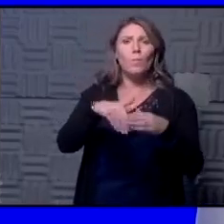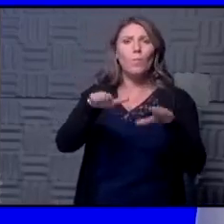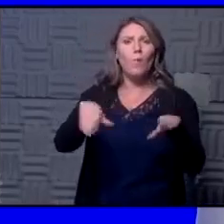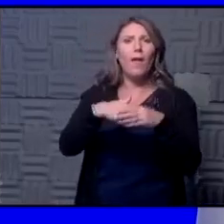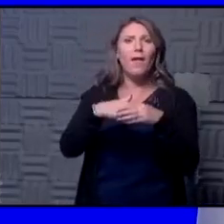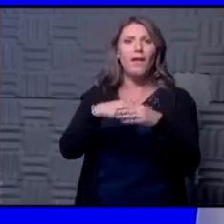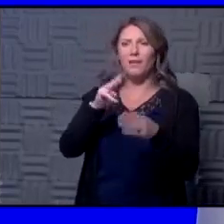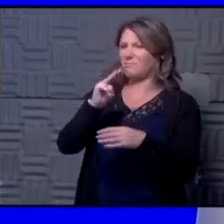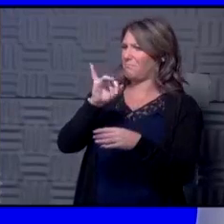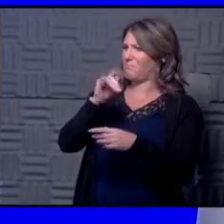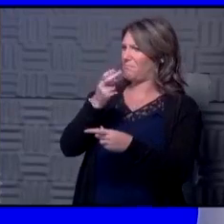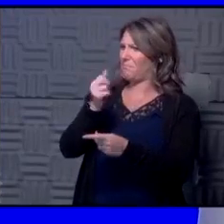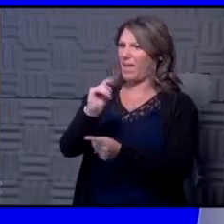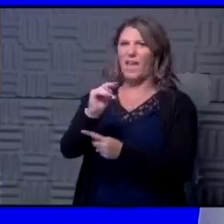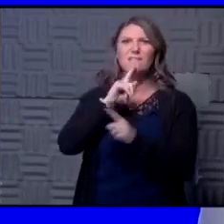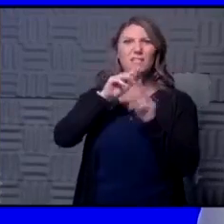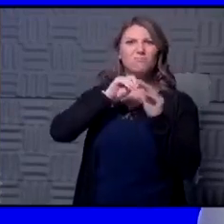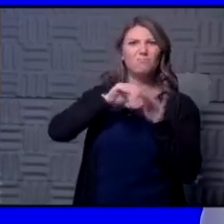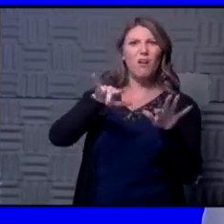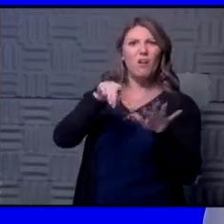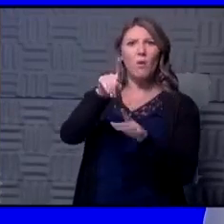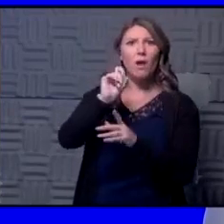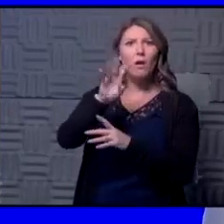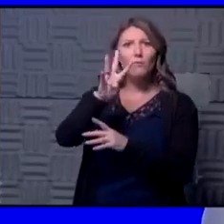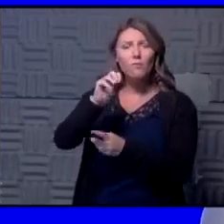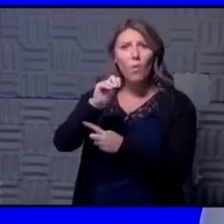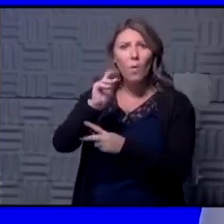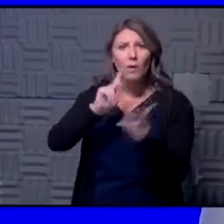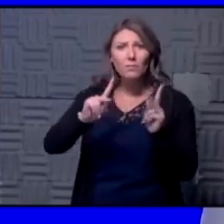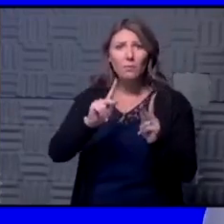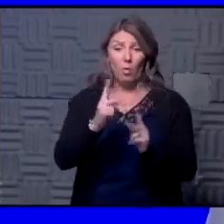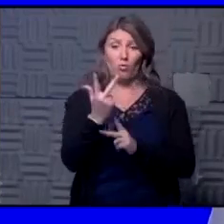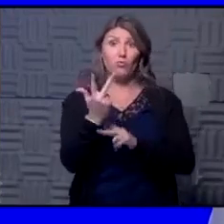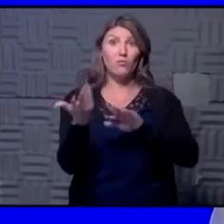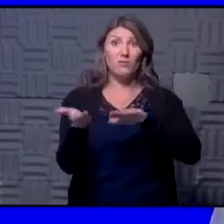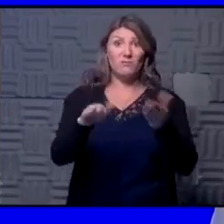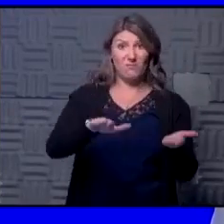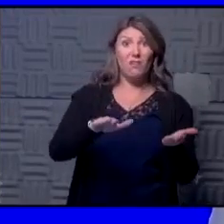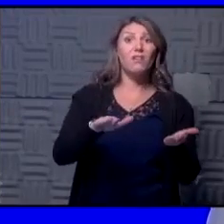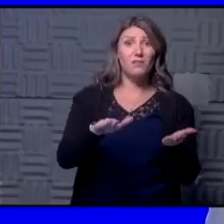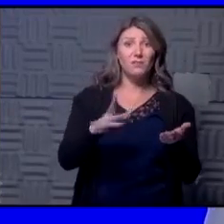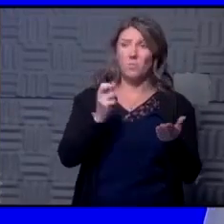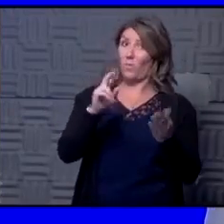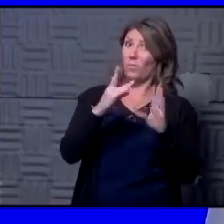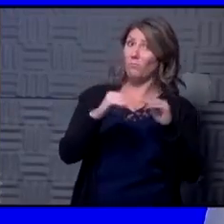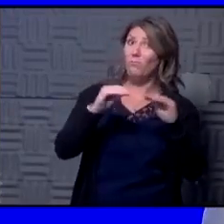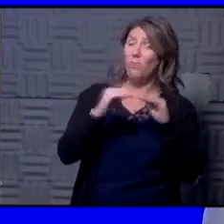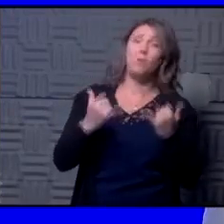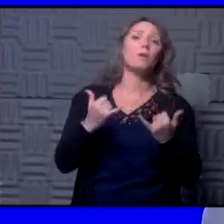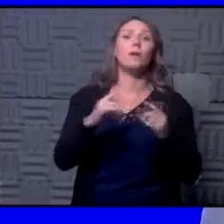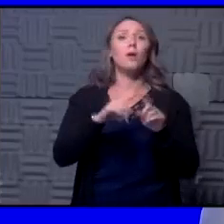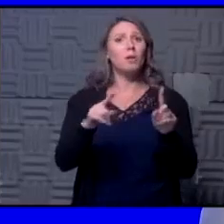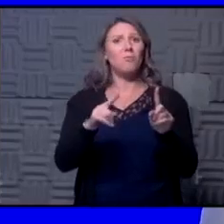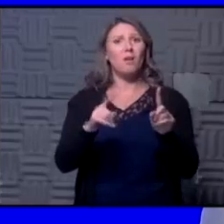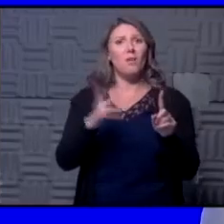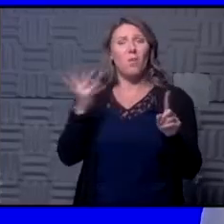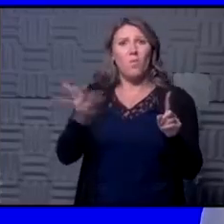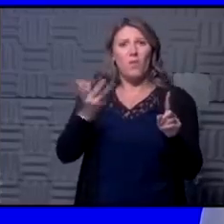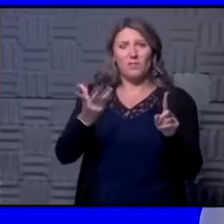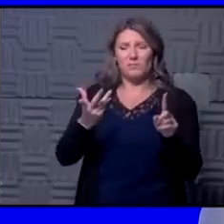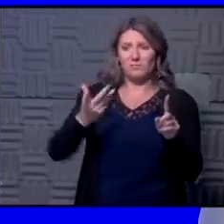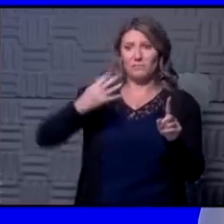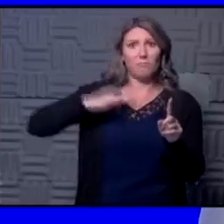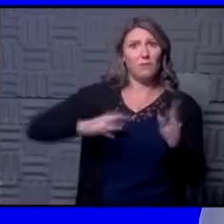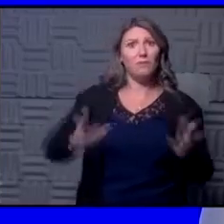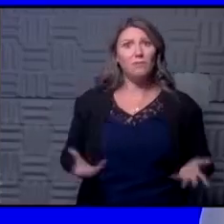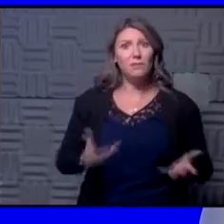140 some people three deaths at least or more than that so the incentive really is to stop the spread of the